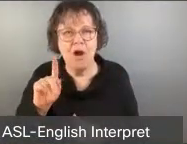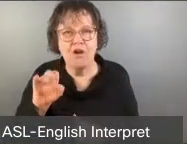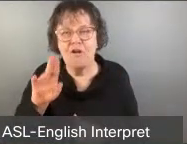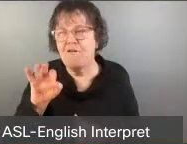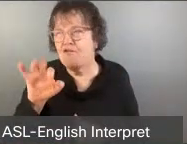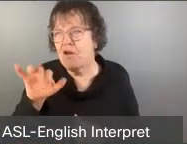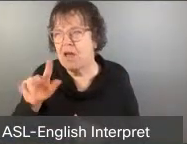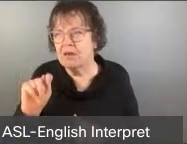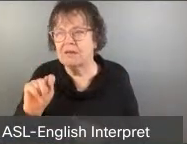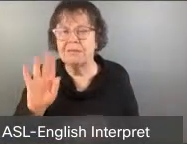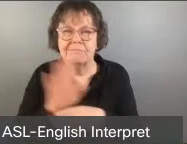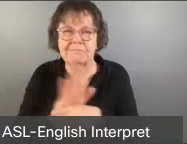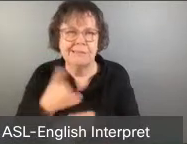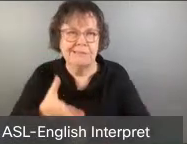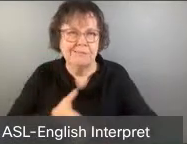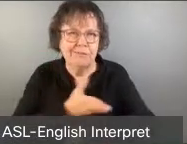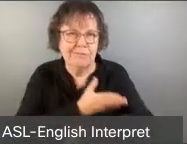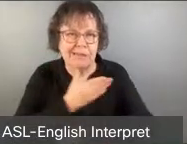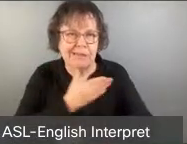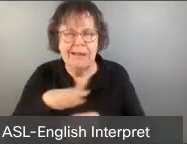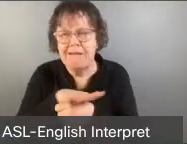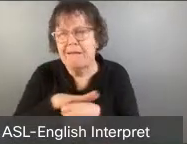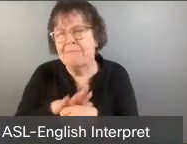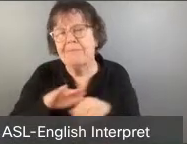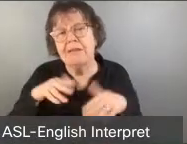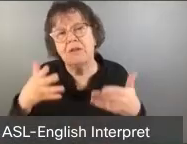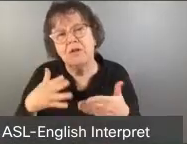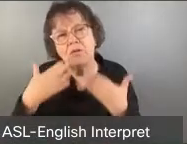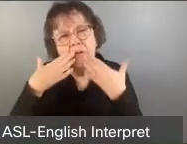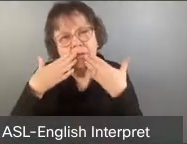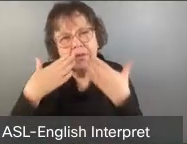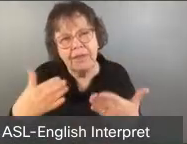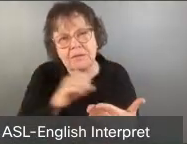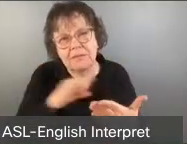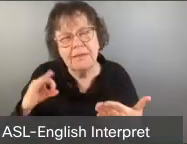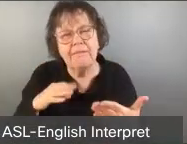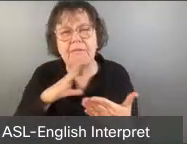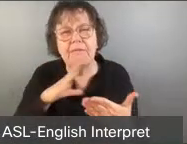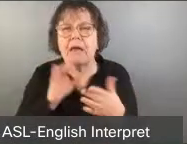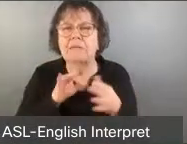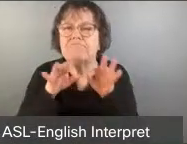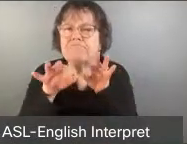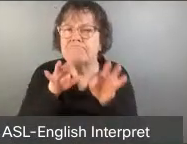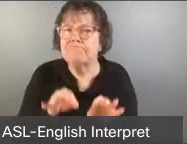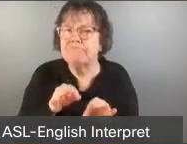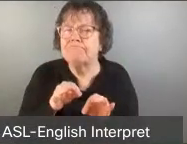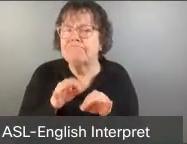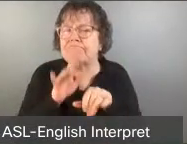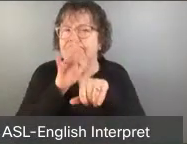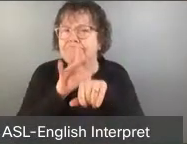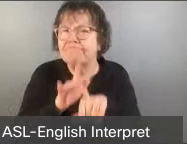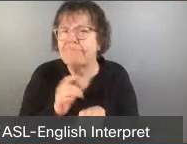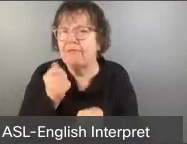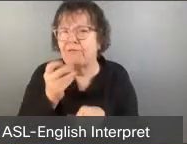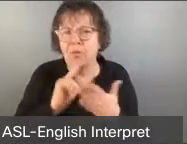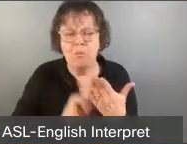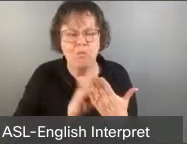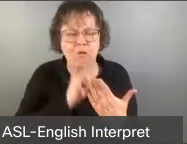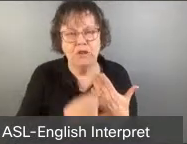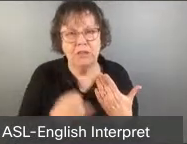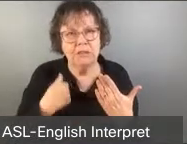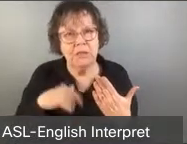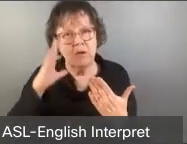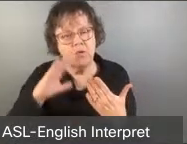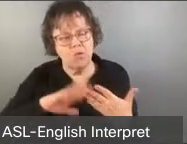thank city staff for all their work in the past year. And to highlight a few projects we're very excited to see in the waterfront soon with the city's hard work and investment.